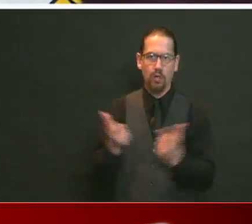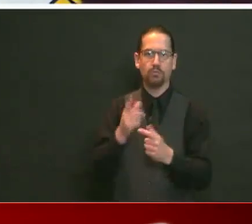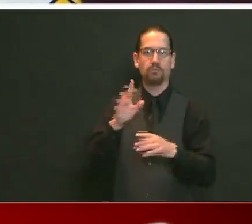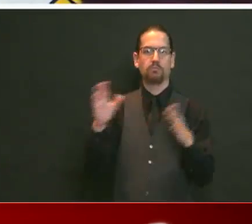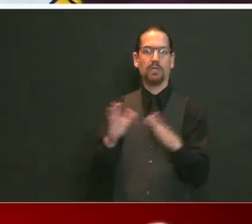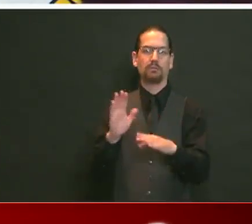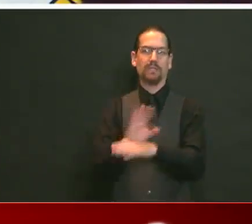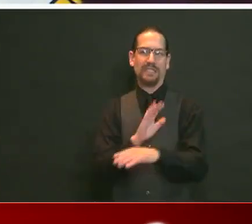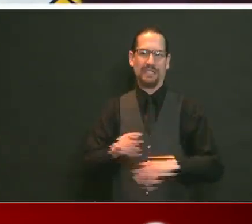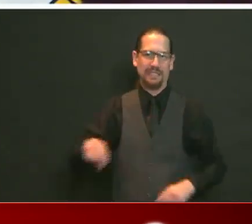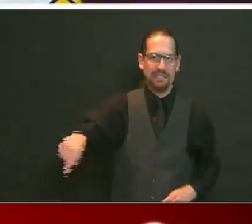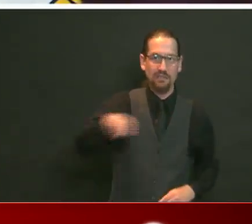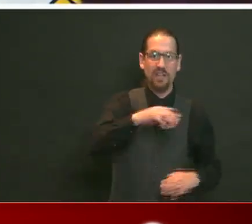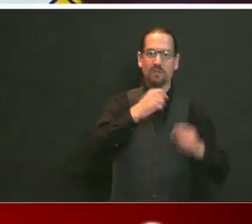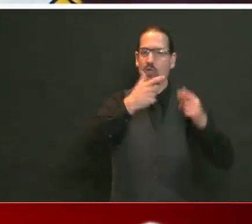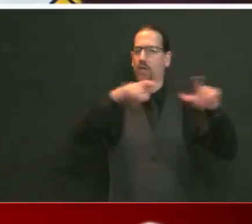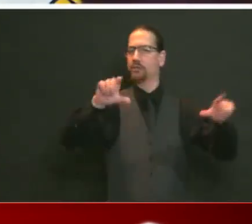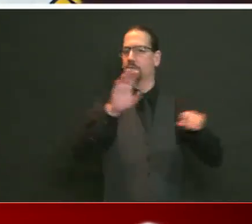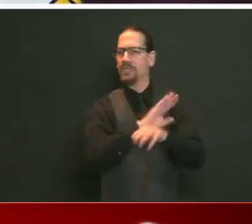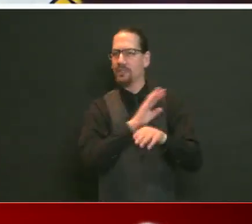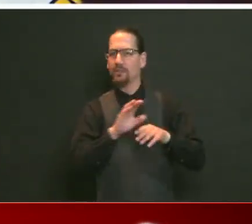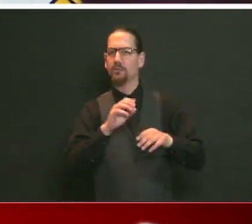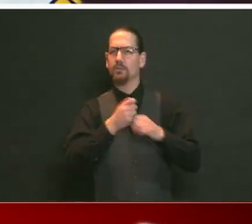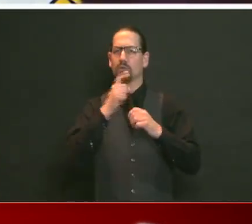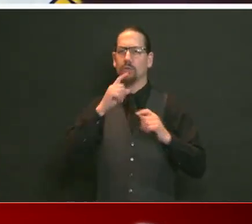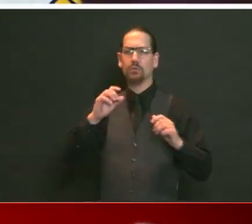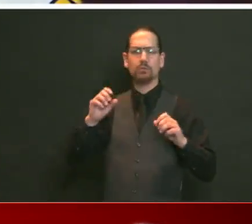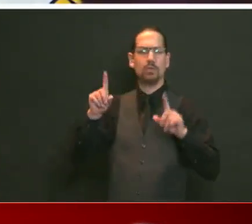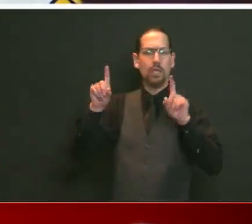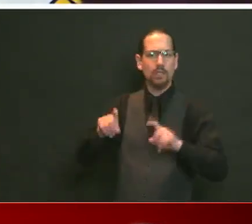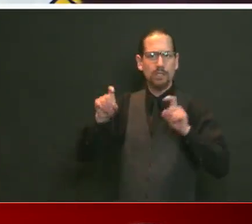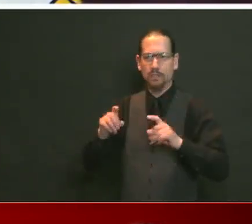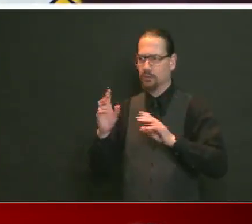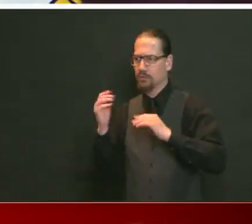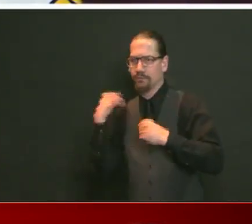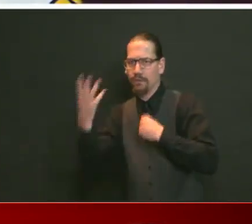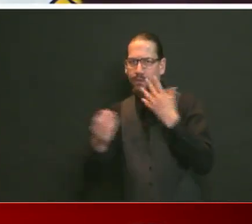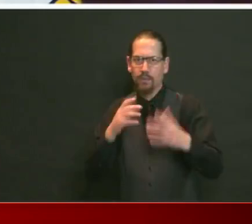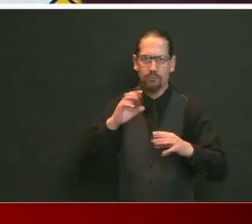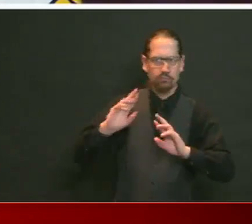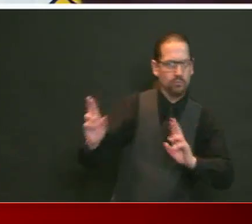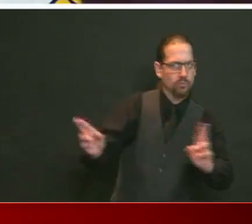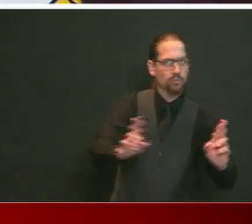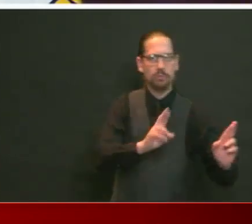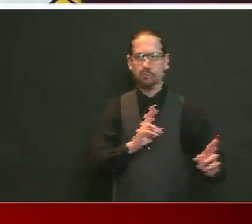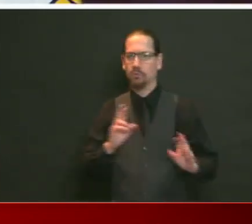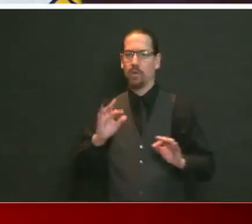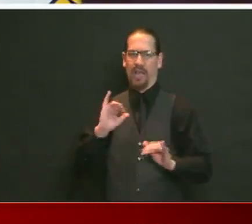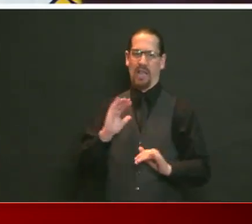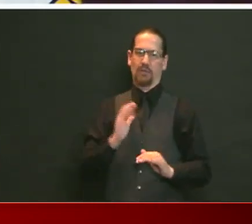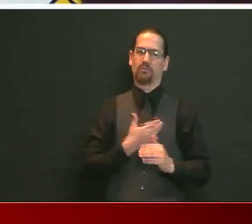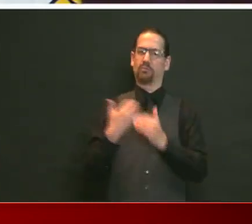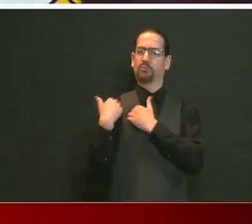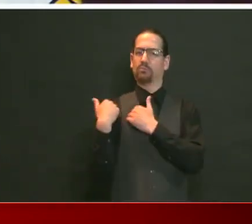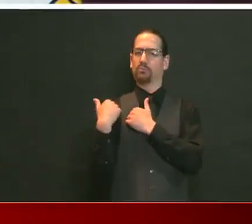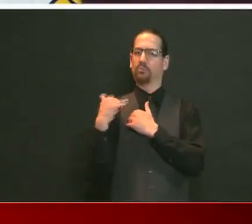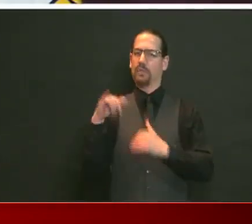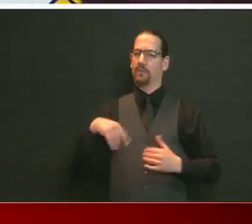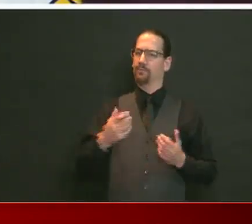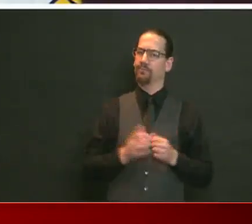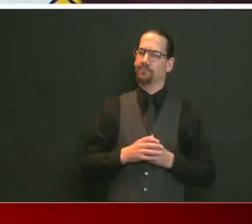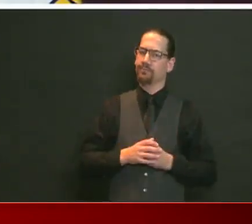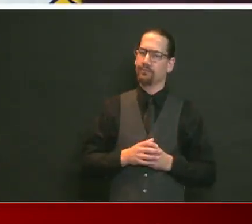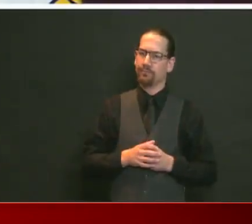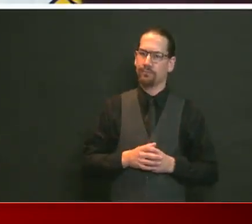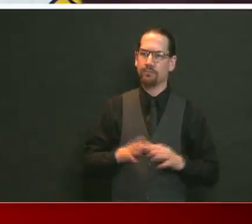testing. The place that we are in closest contact with smaller businesses on, particularly manufacturers, is